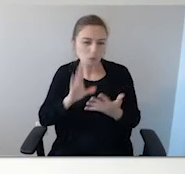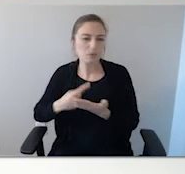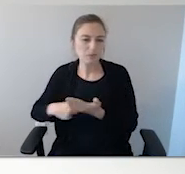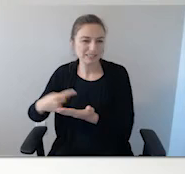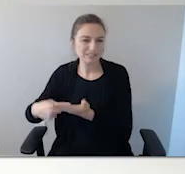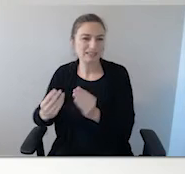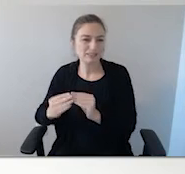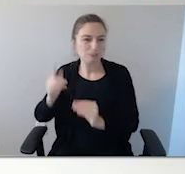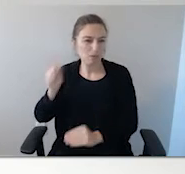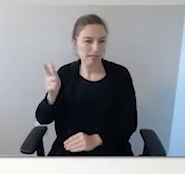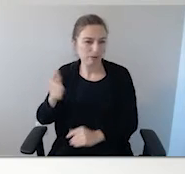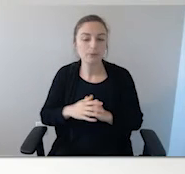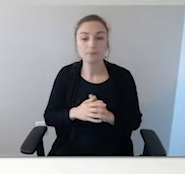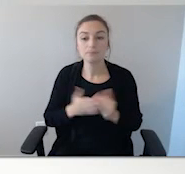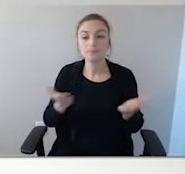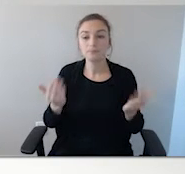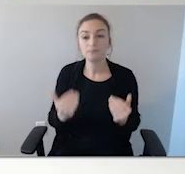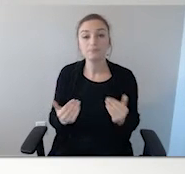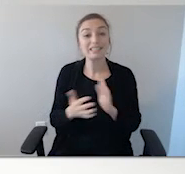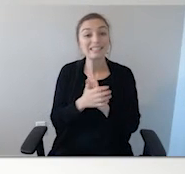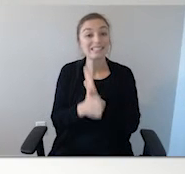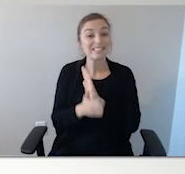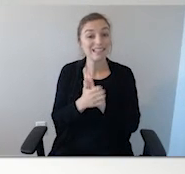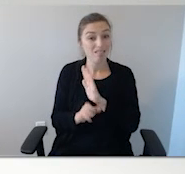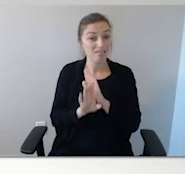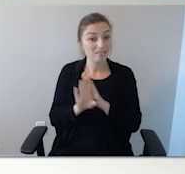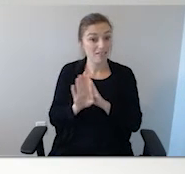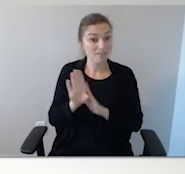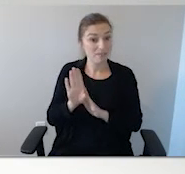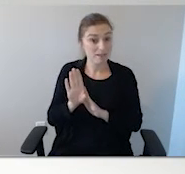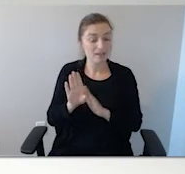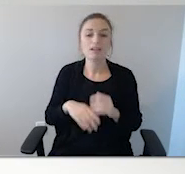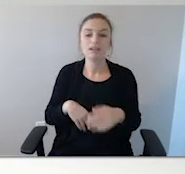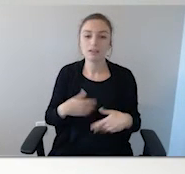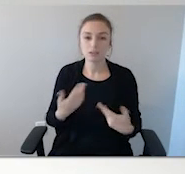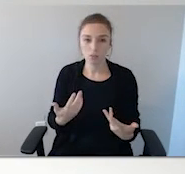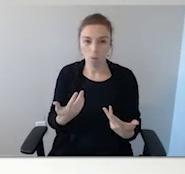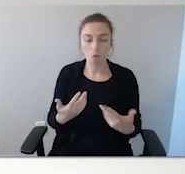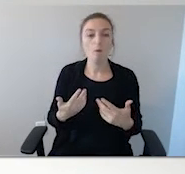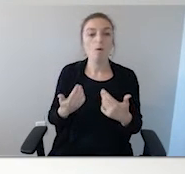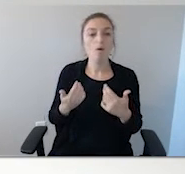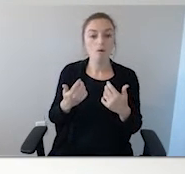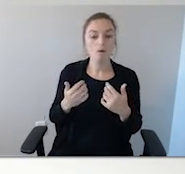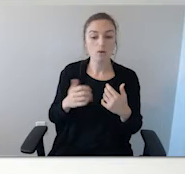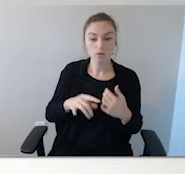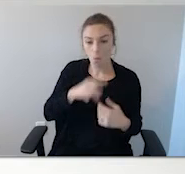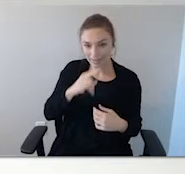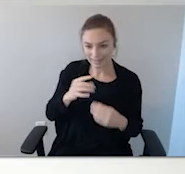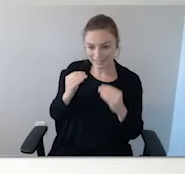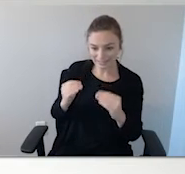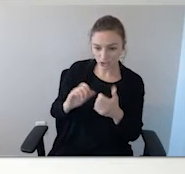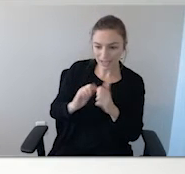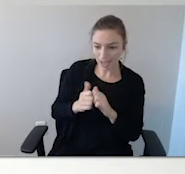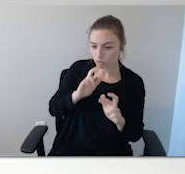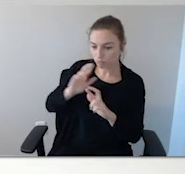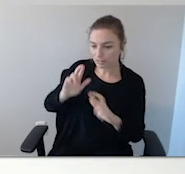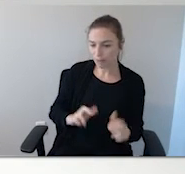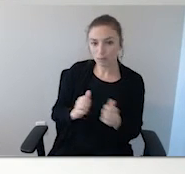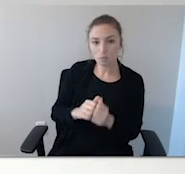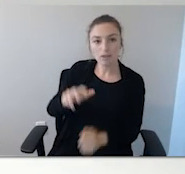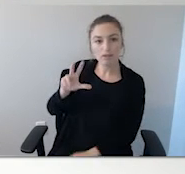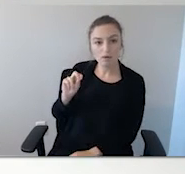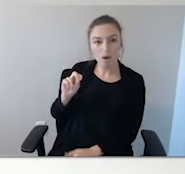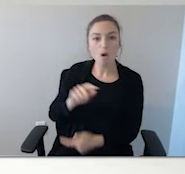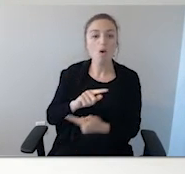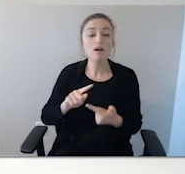some slides of what those look like. And then skill development. Teaching your kids to respond to the word no. Stop. Giving